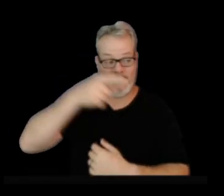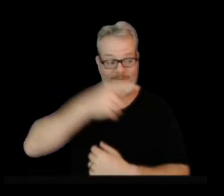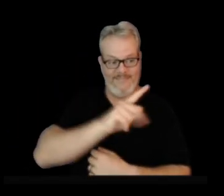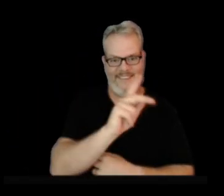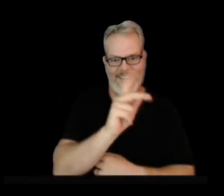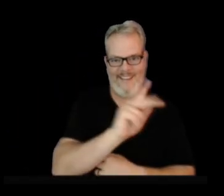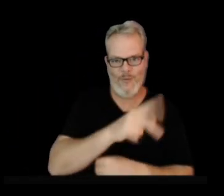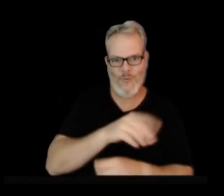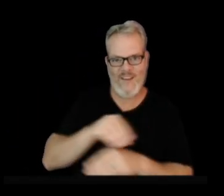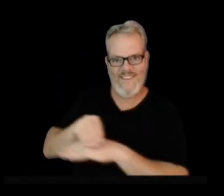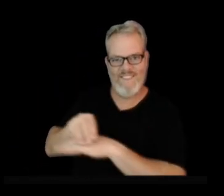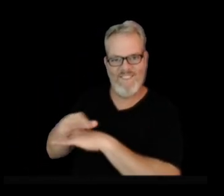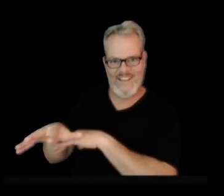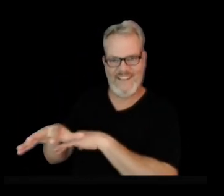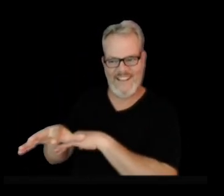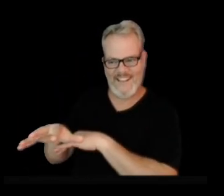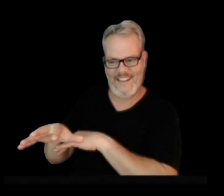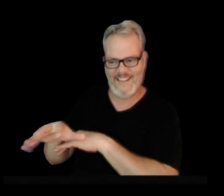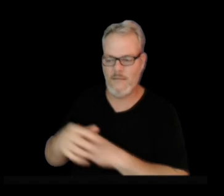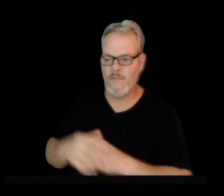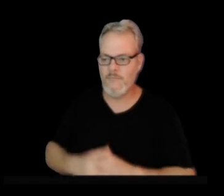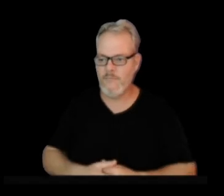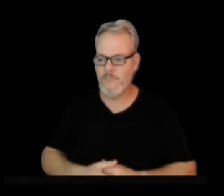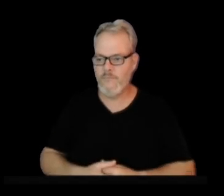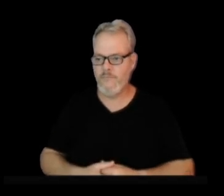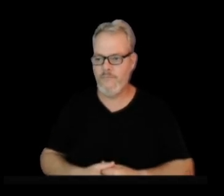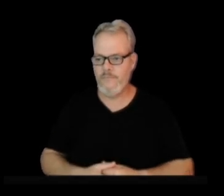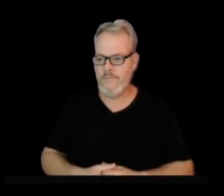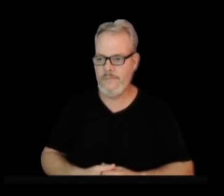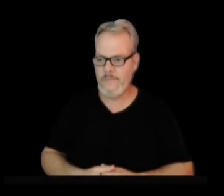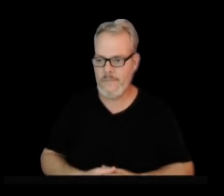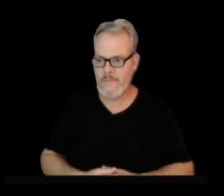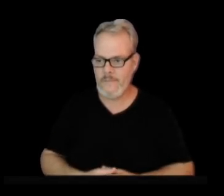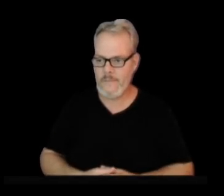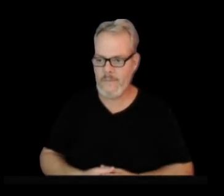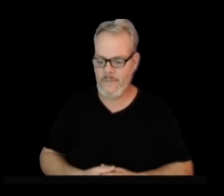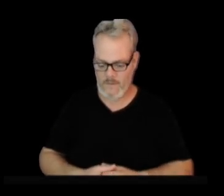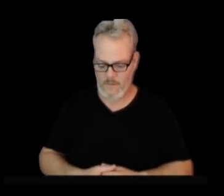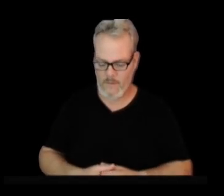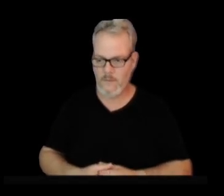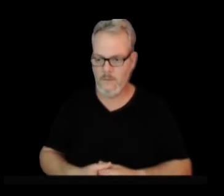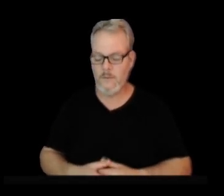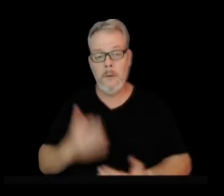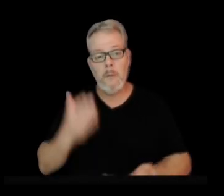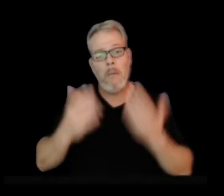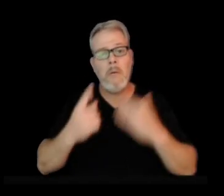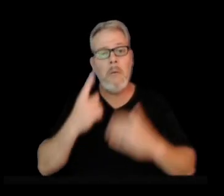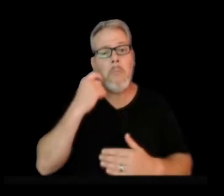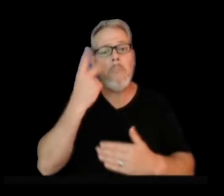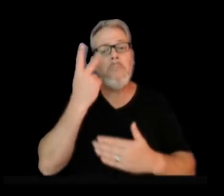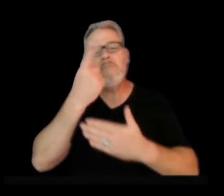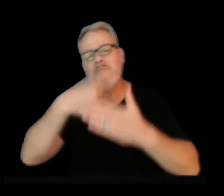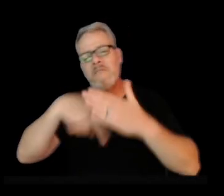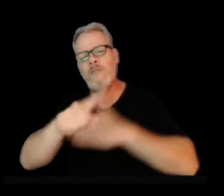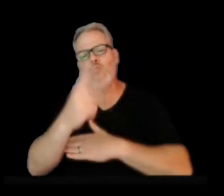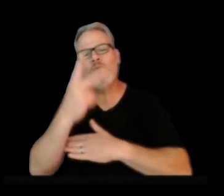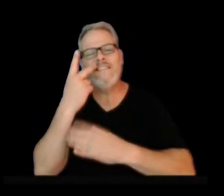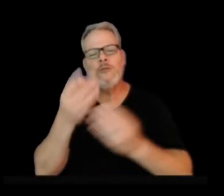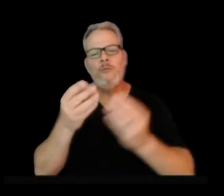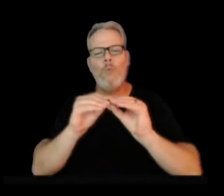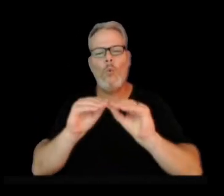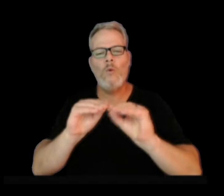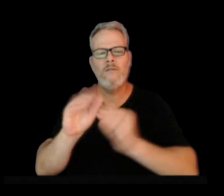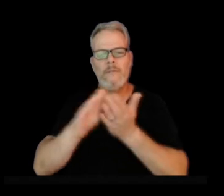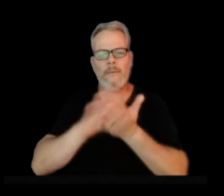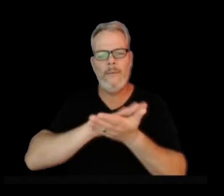past week. We'll have to wait to see if this data cleans up by the next week to draw further conclusions. On a short term,